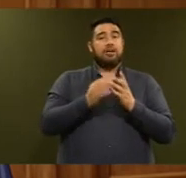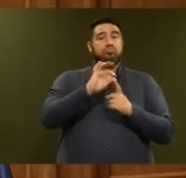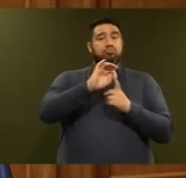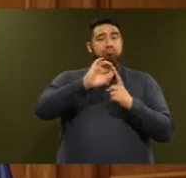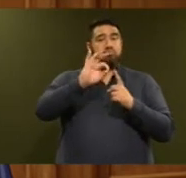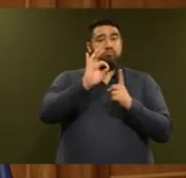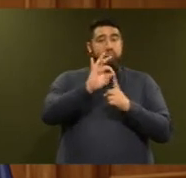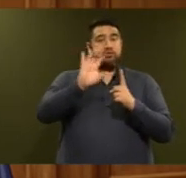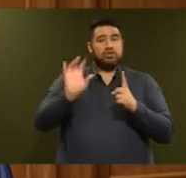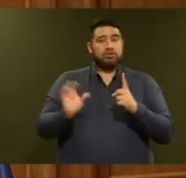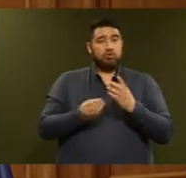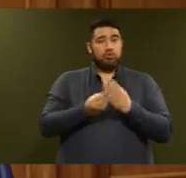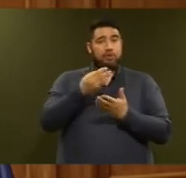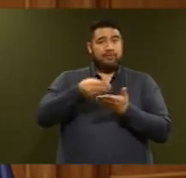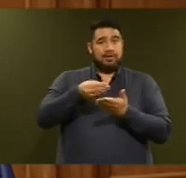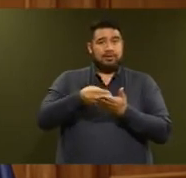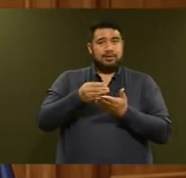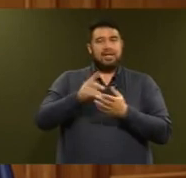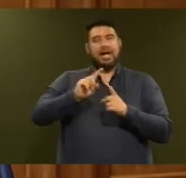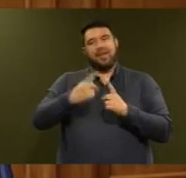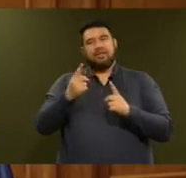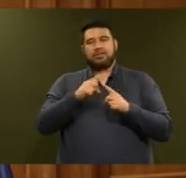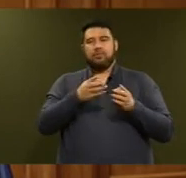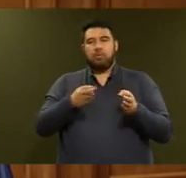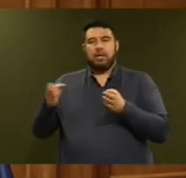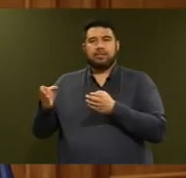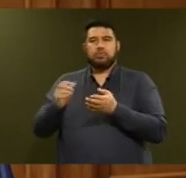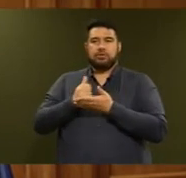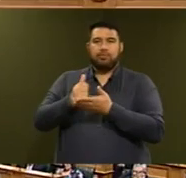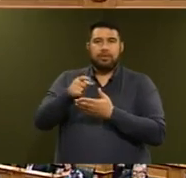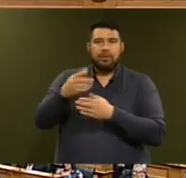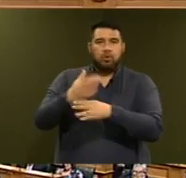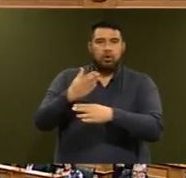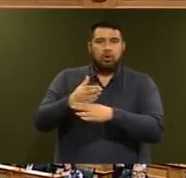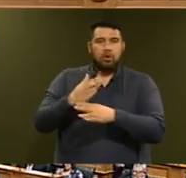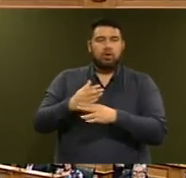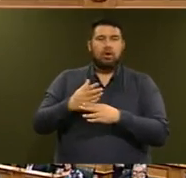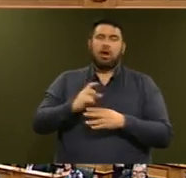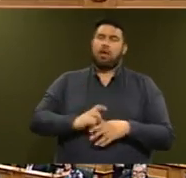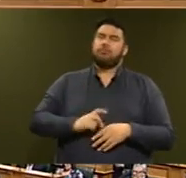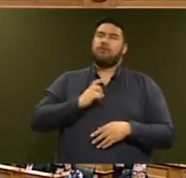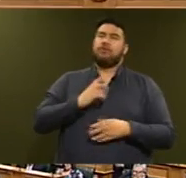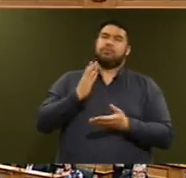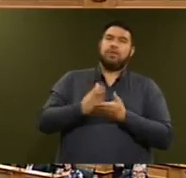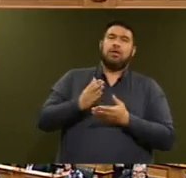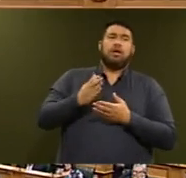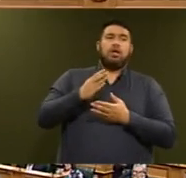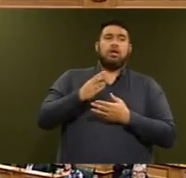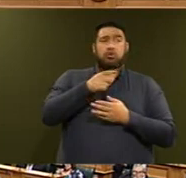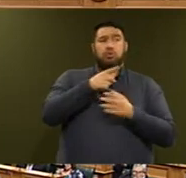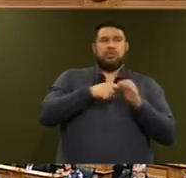the disclosure is work in progress, but I am confident sooner rather than later his questions,